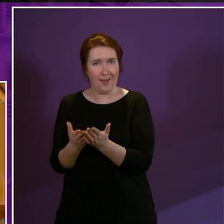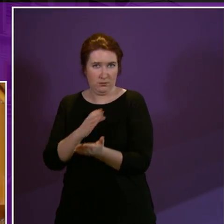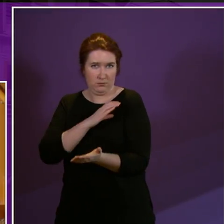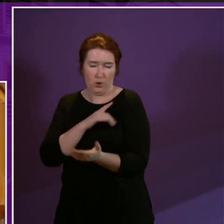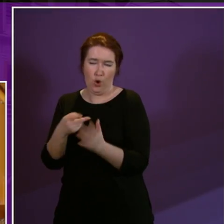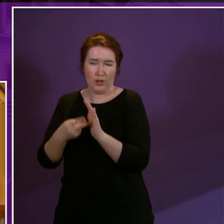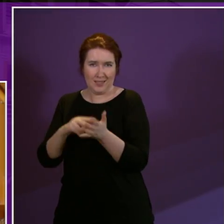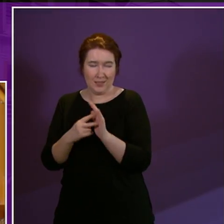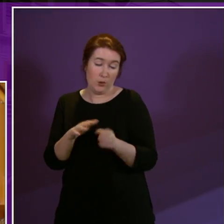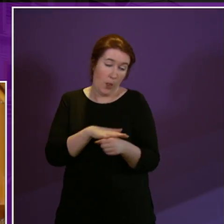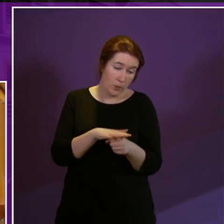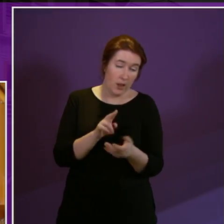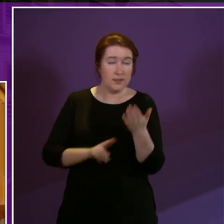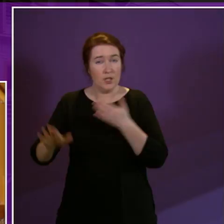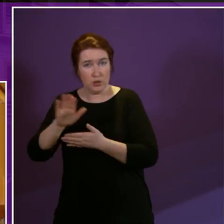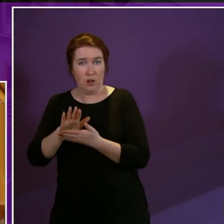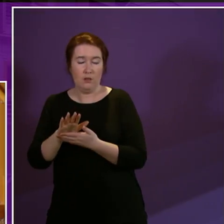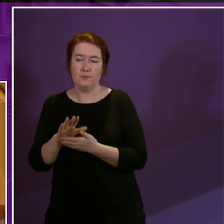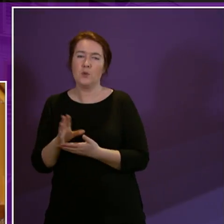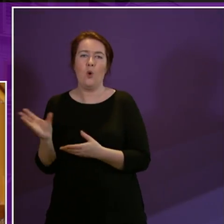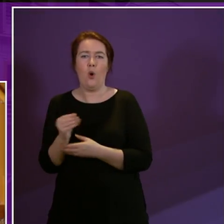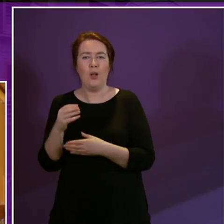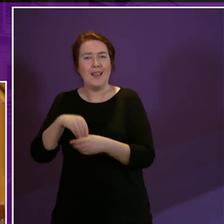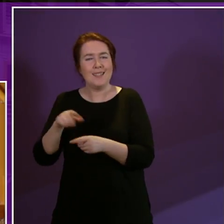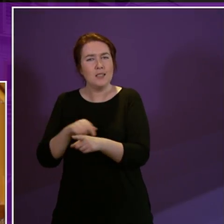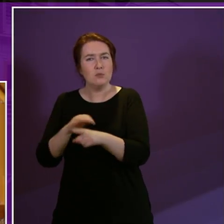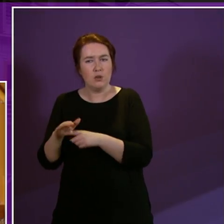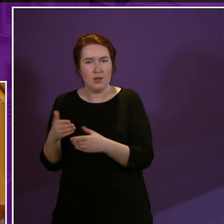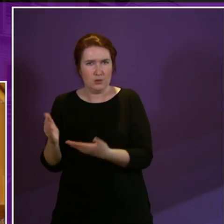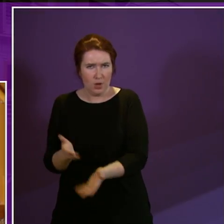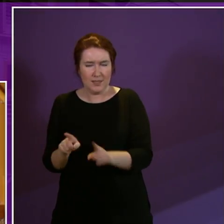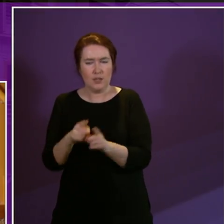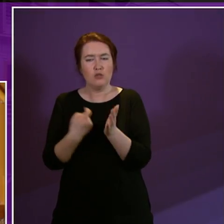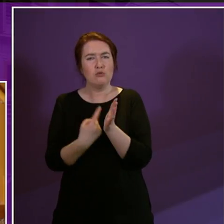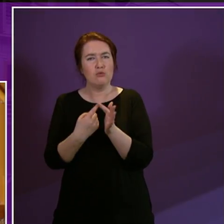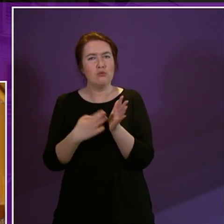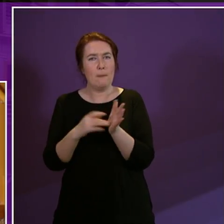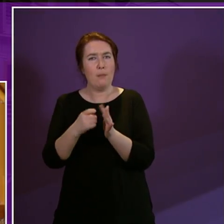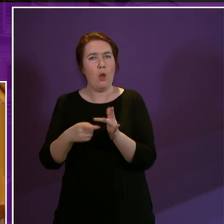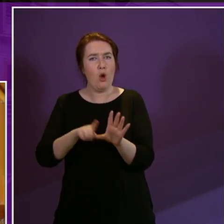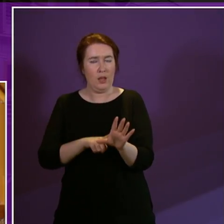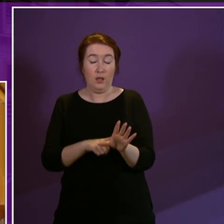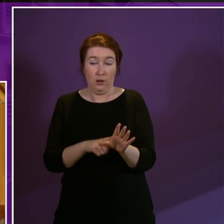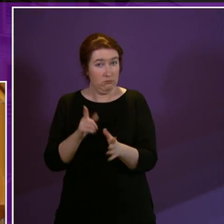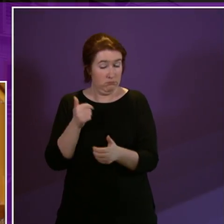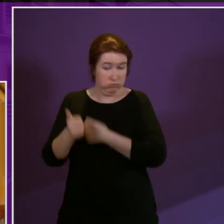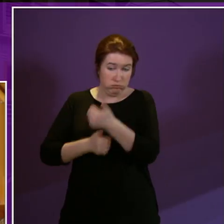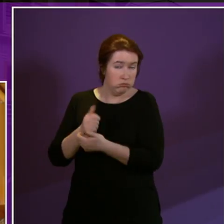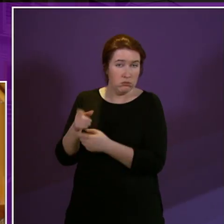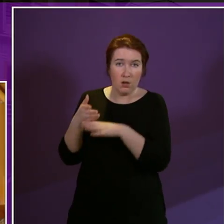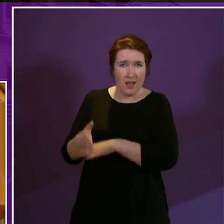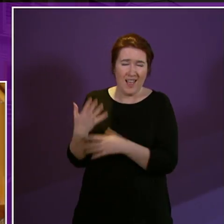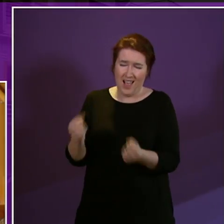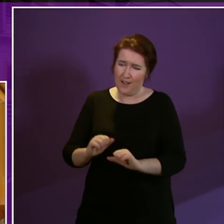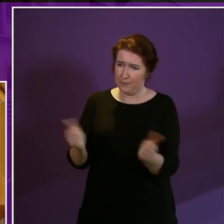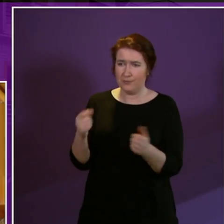local and national including all in Edinburgh Service and Remploi their efforts are to be commended and there are some real success